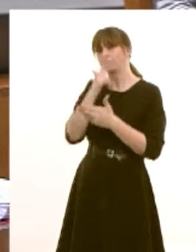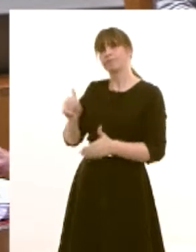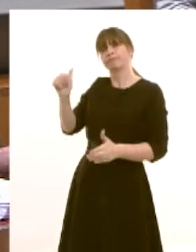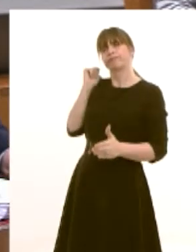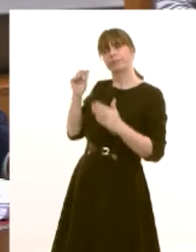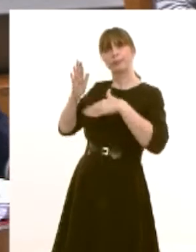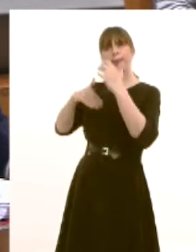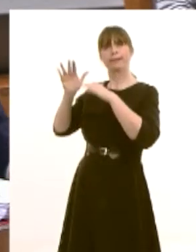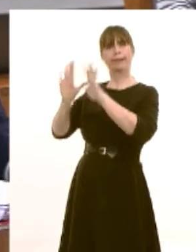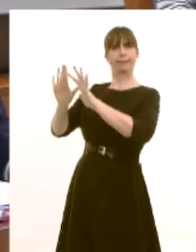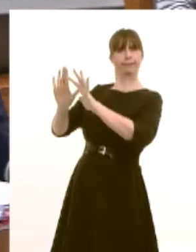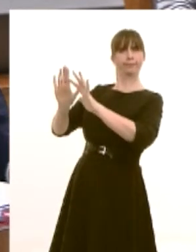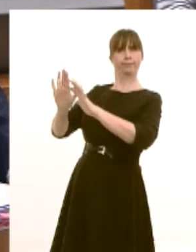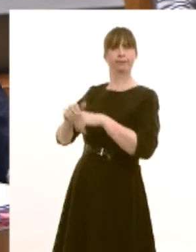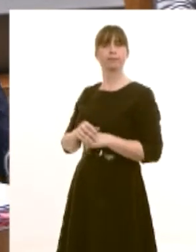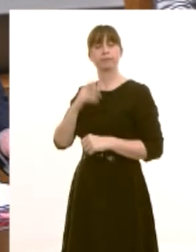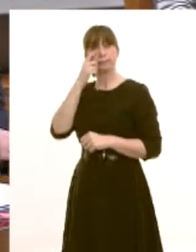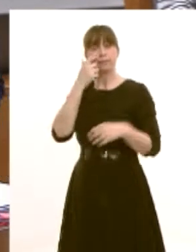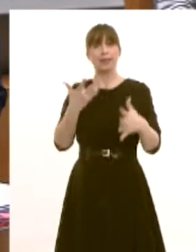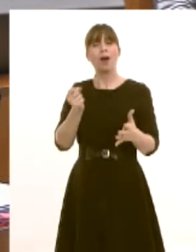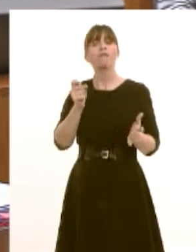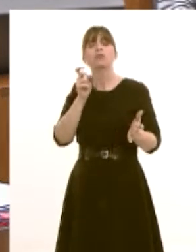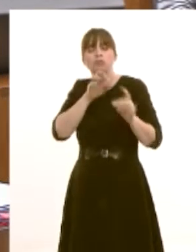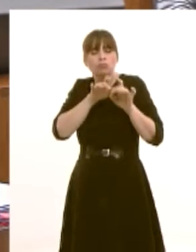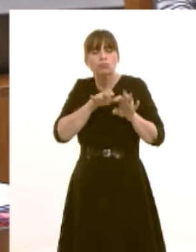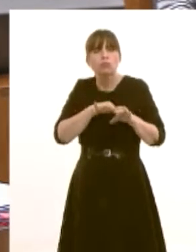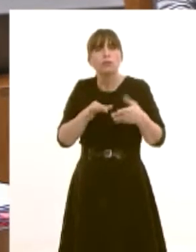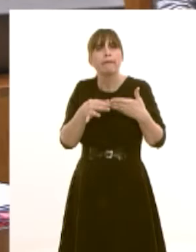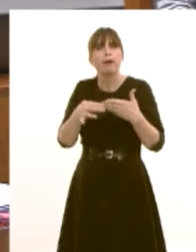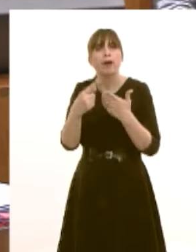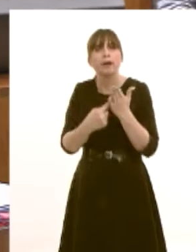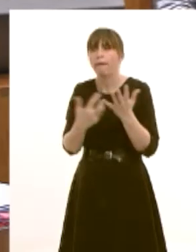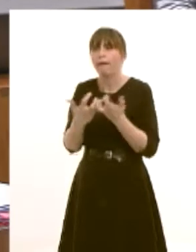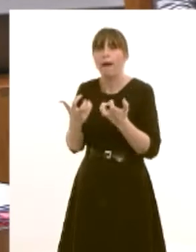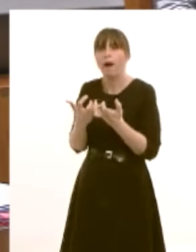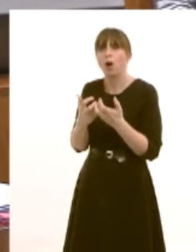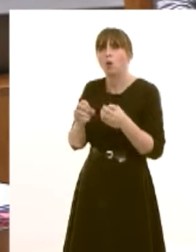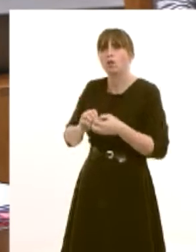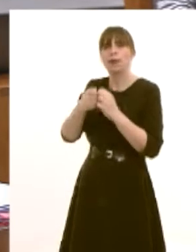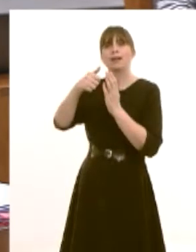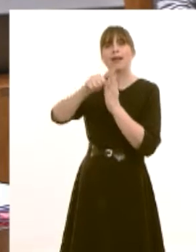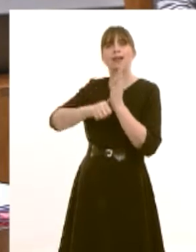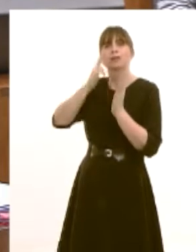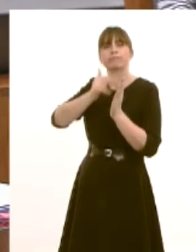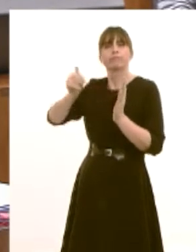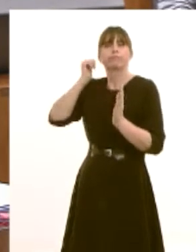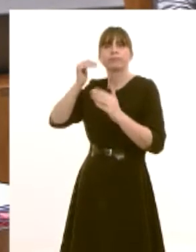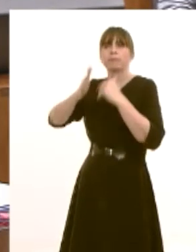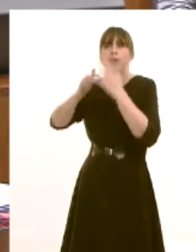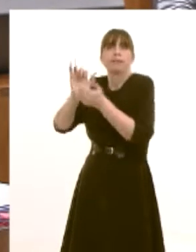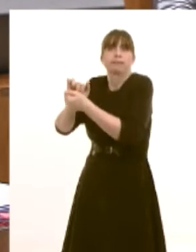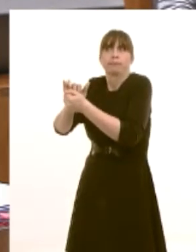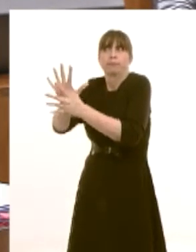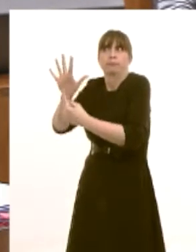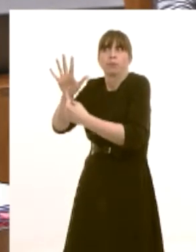we are drafting guidance on creating and managing lists of historic assets of